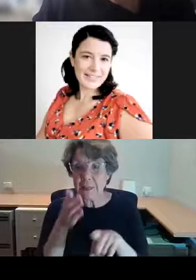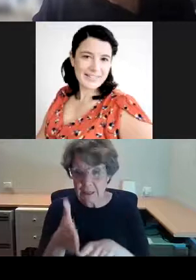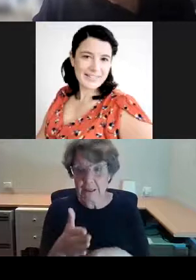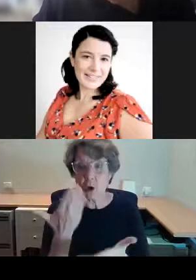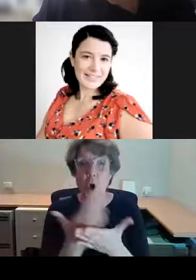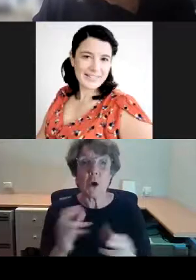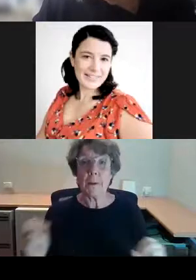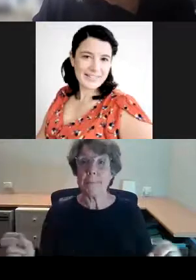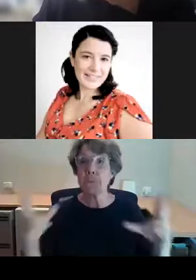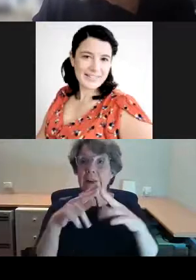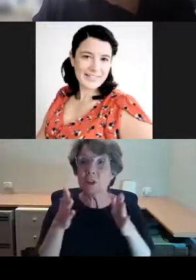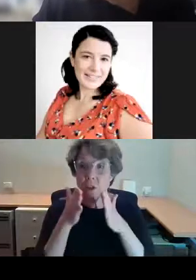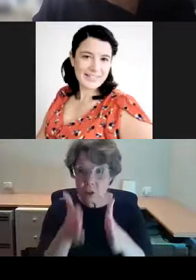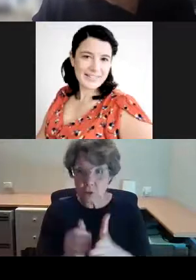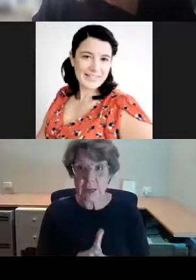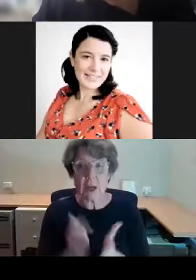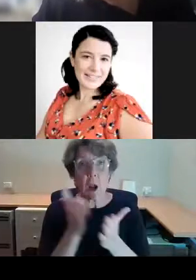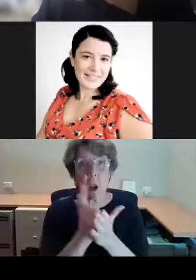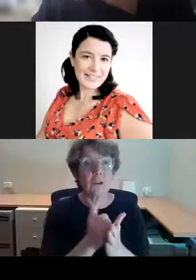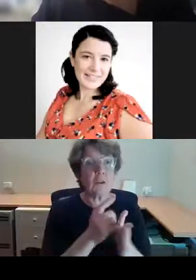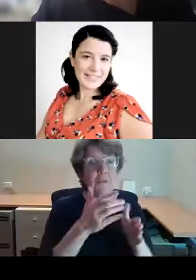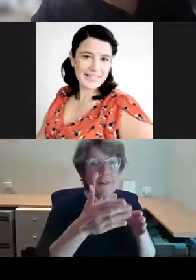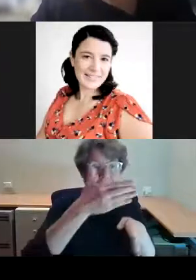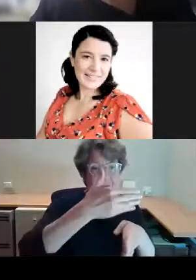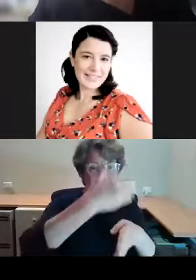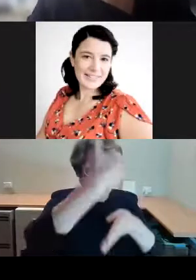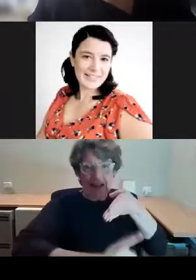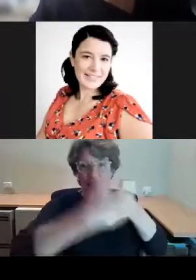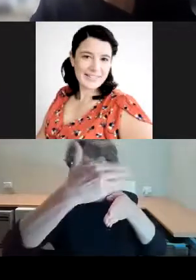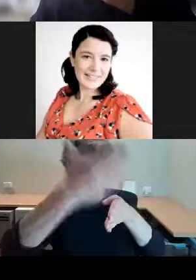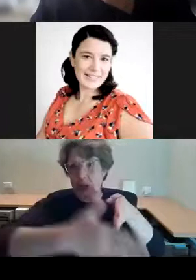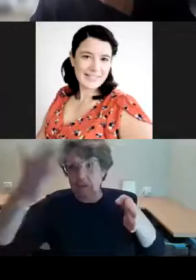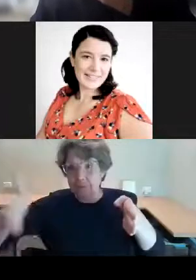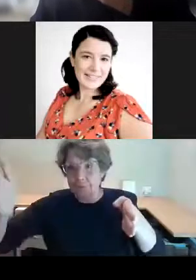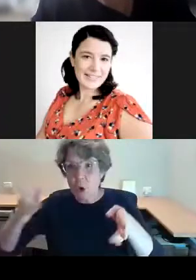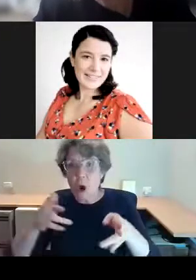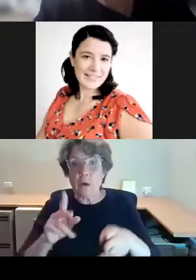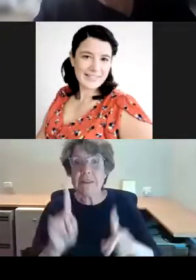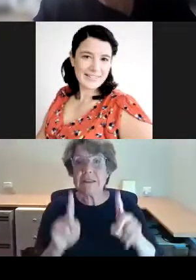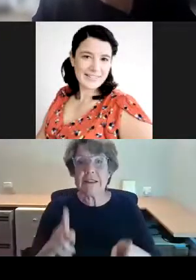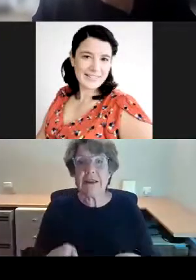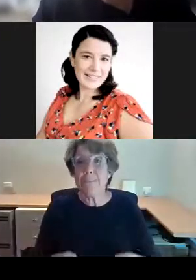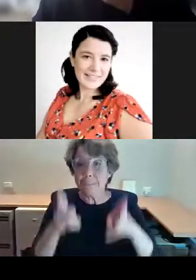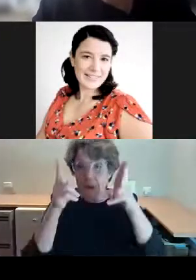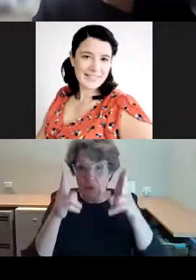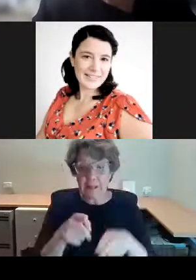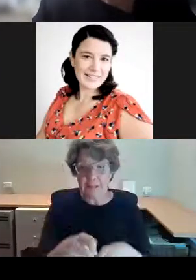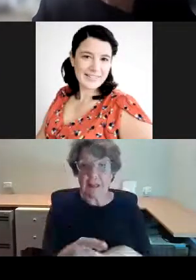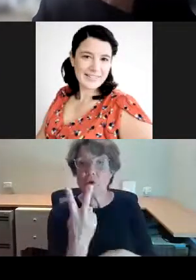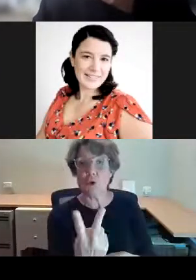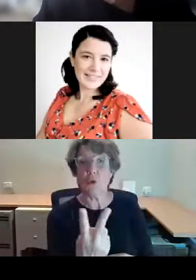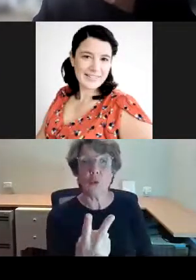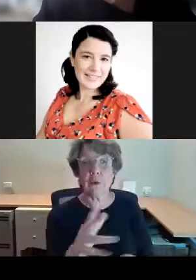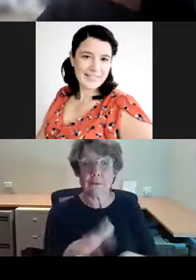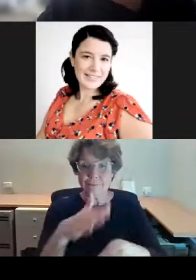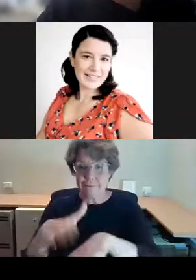ledges of quite a lot of the city buildings, you can see these little bronze birds, and here are two who have taken up residence on a ledge outside